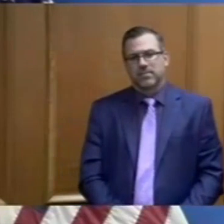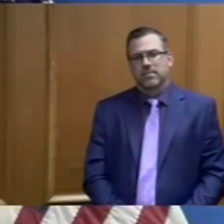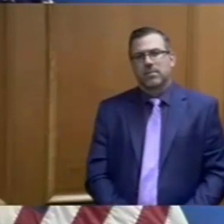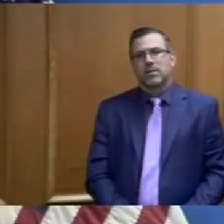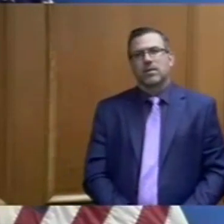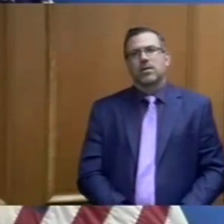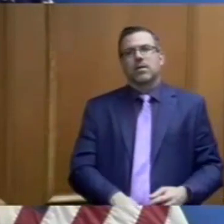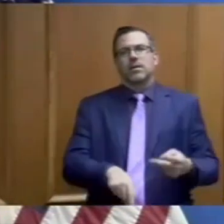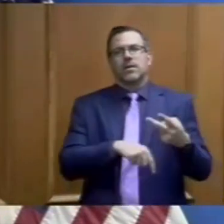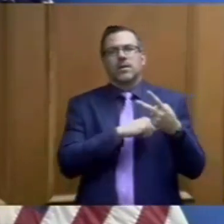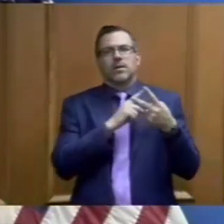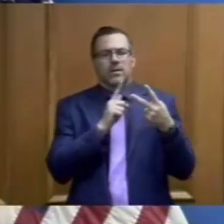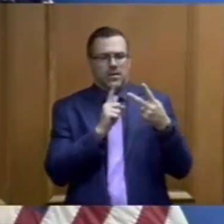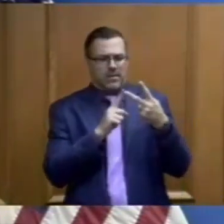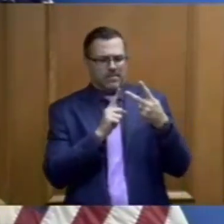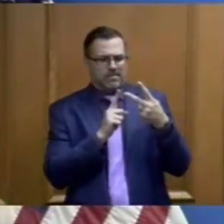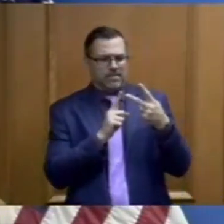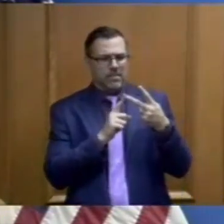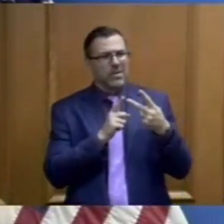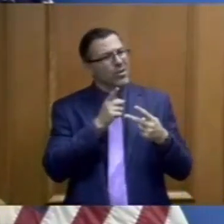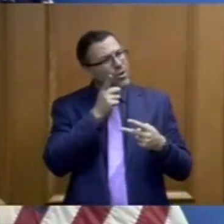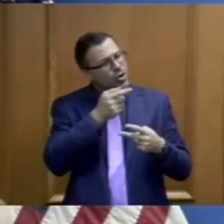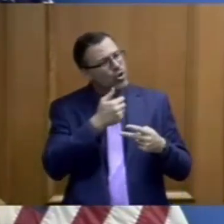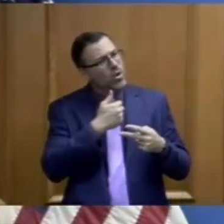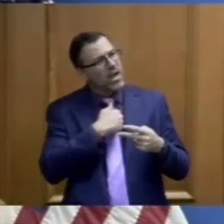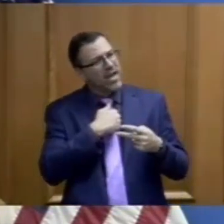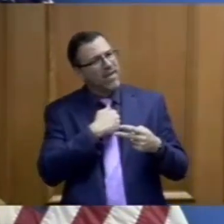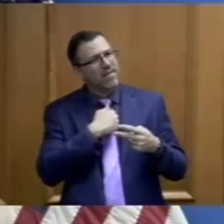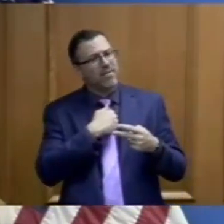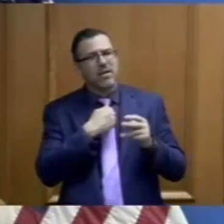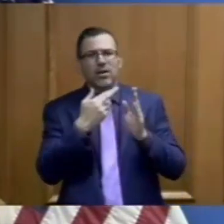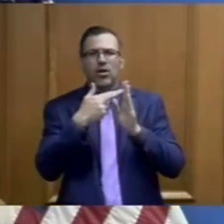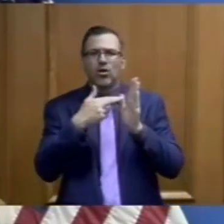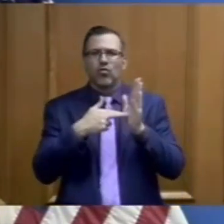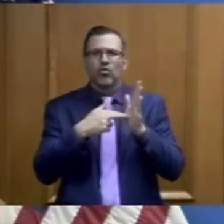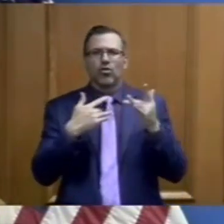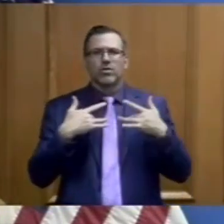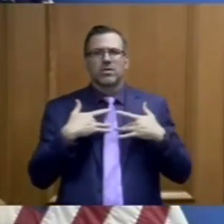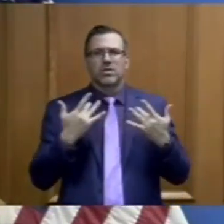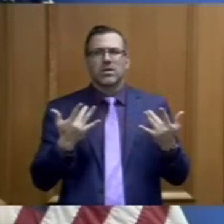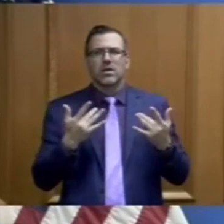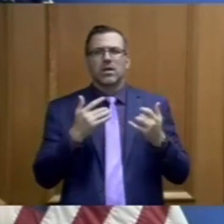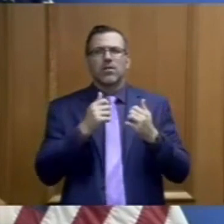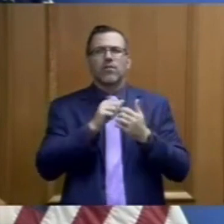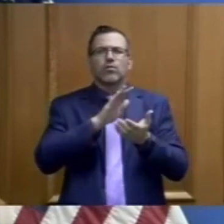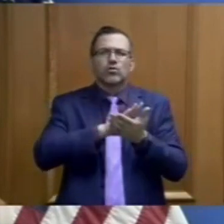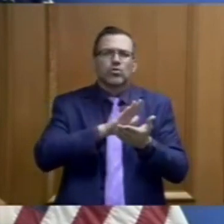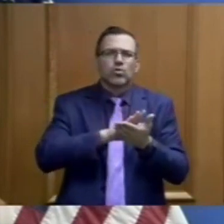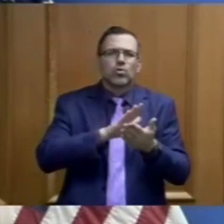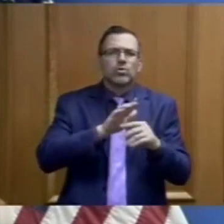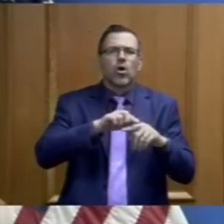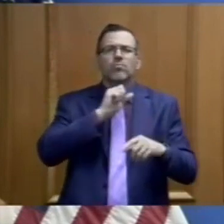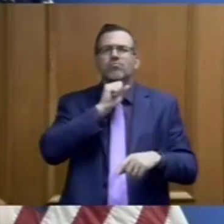And another question for you do you have guidance for any of the schools on prom or graduation?